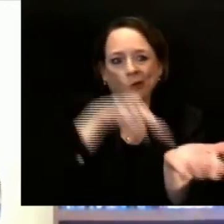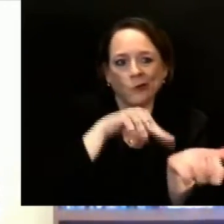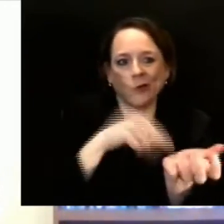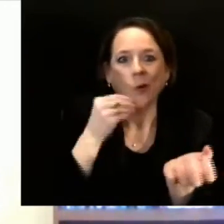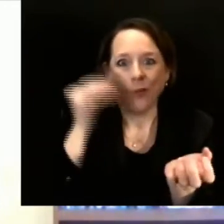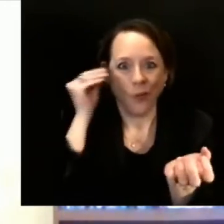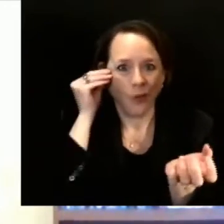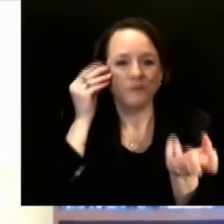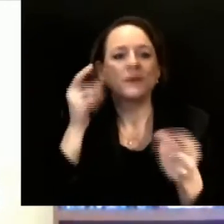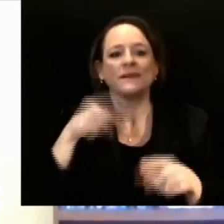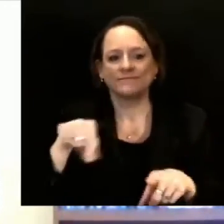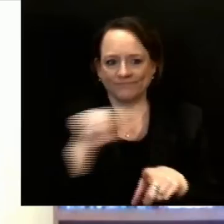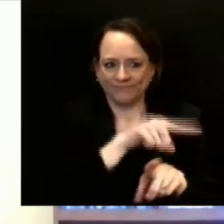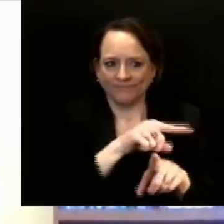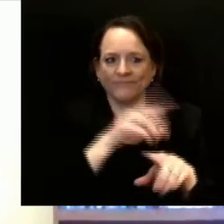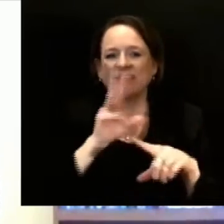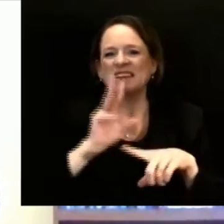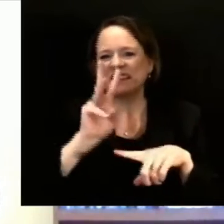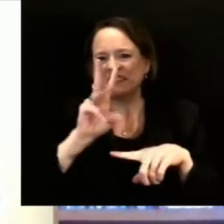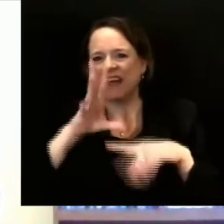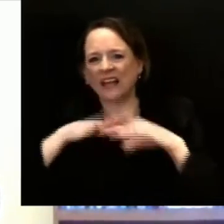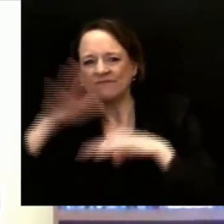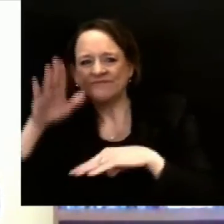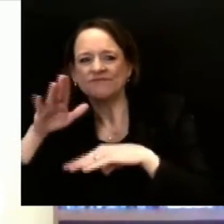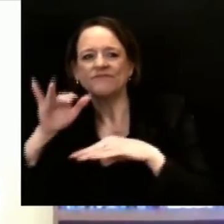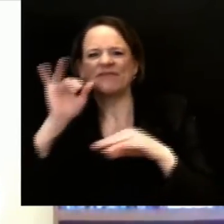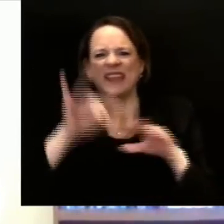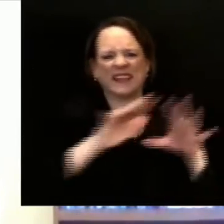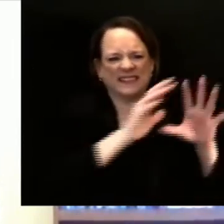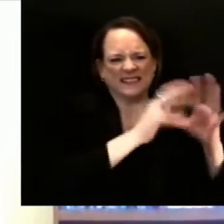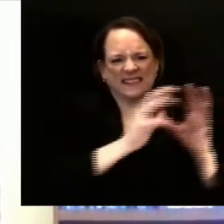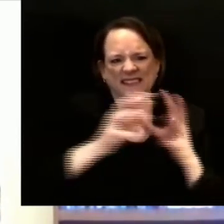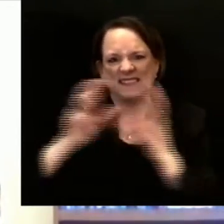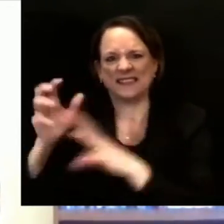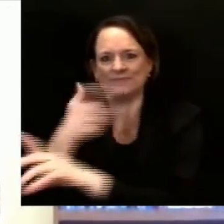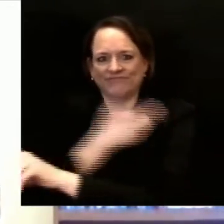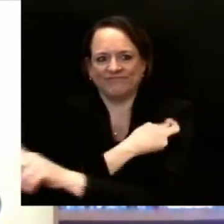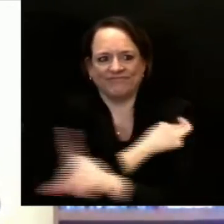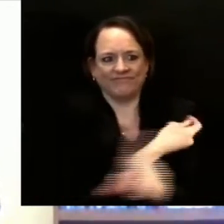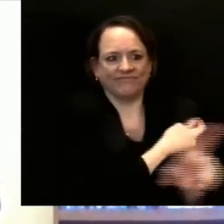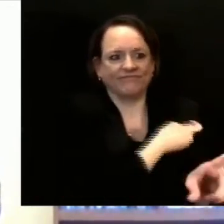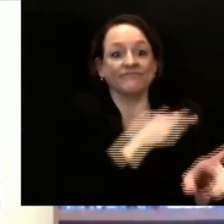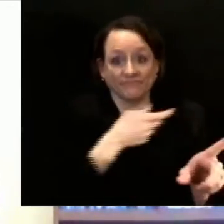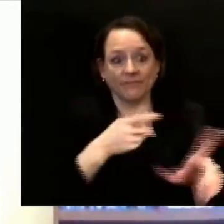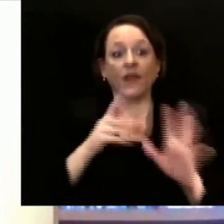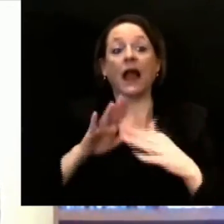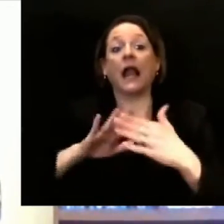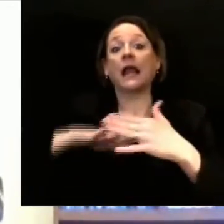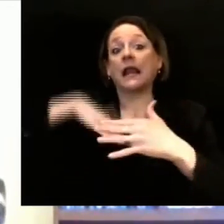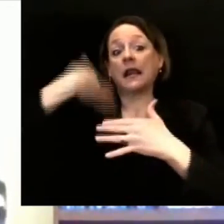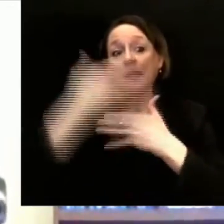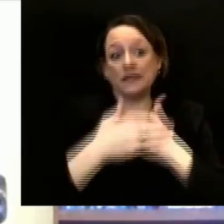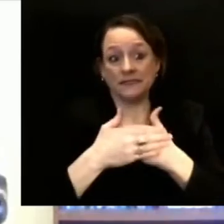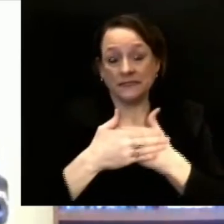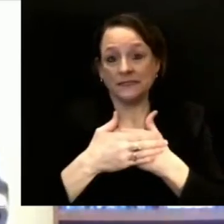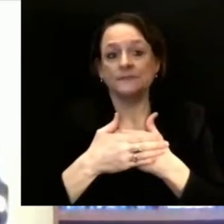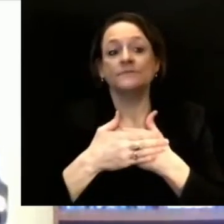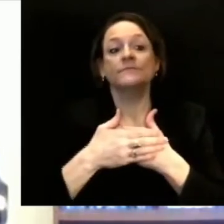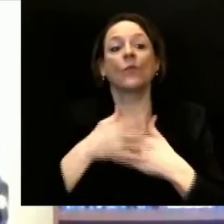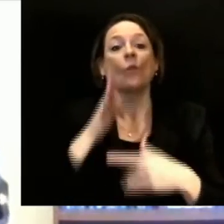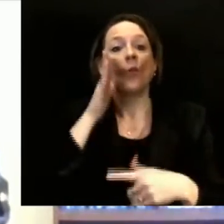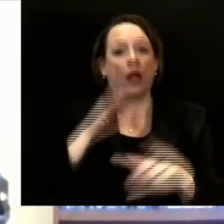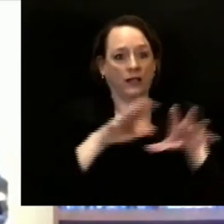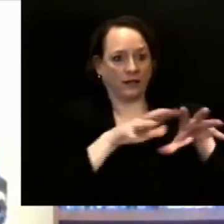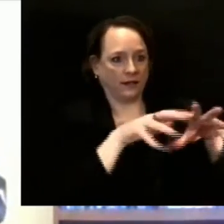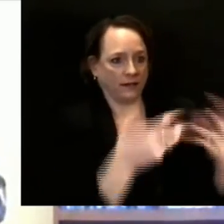eligible for COVID-19 vaccine in preparation, even if vaccinations will not start for them quite